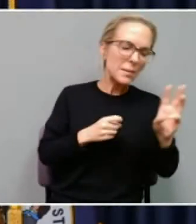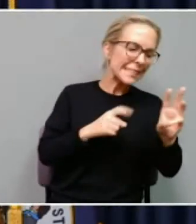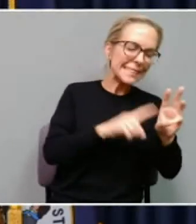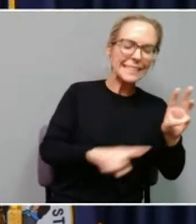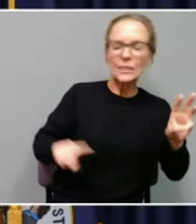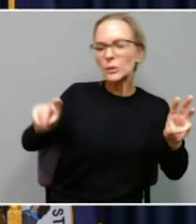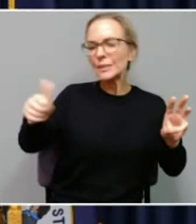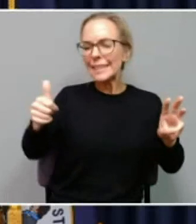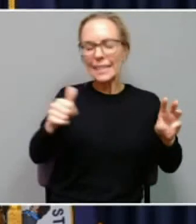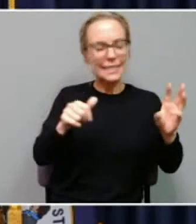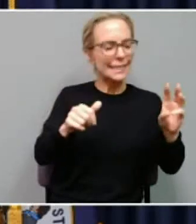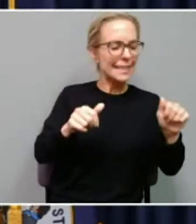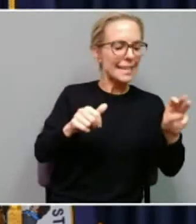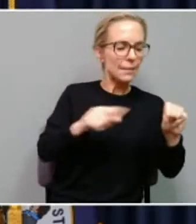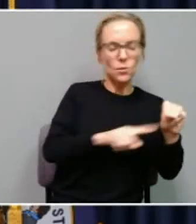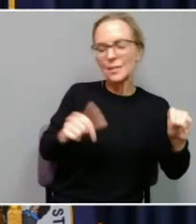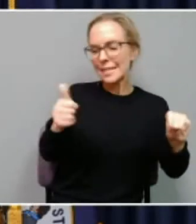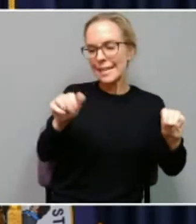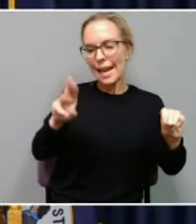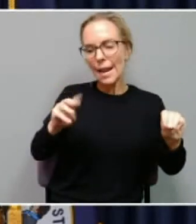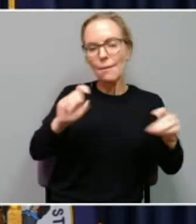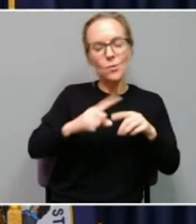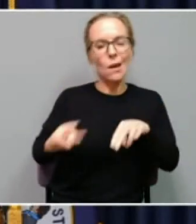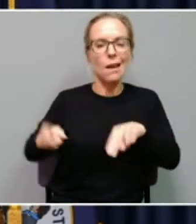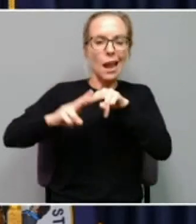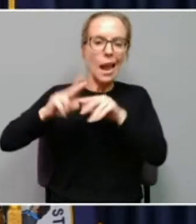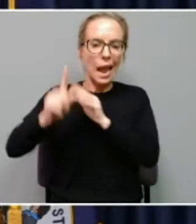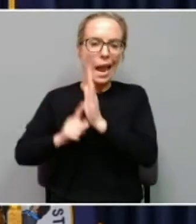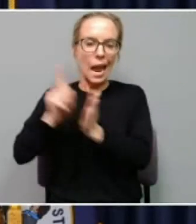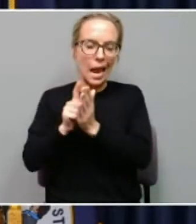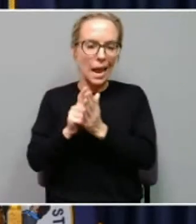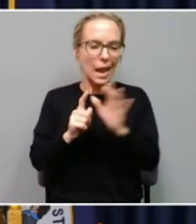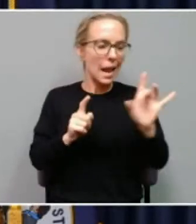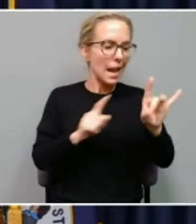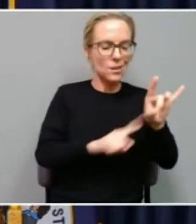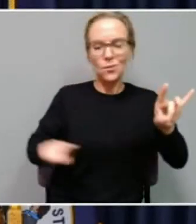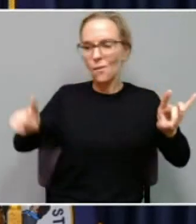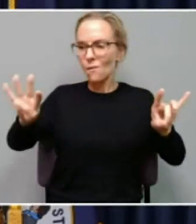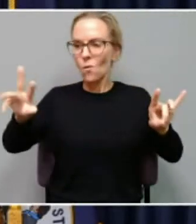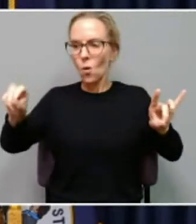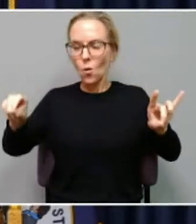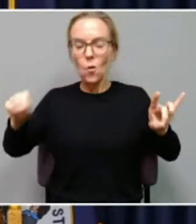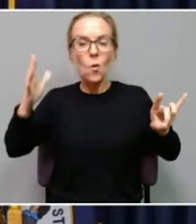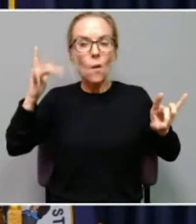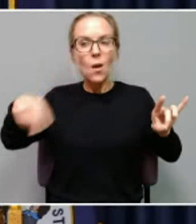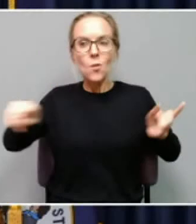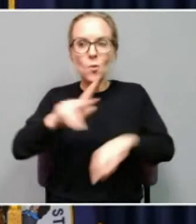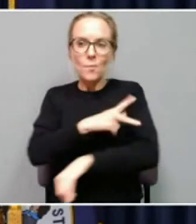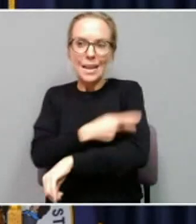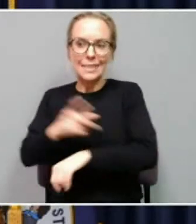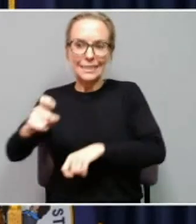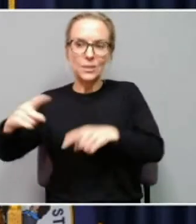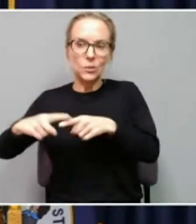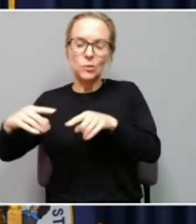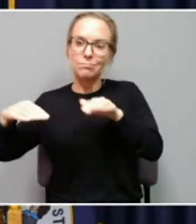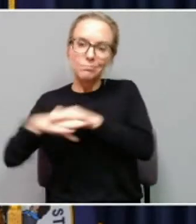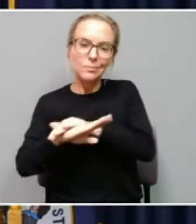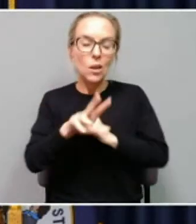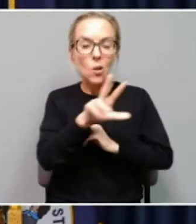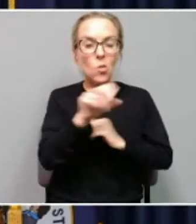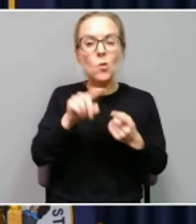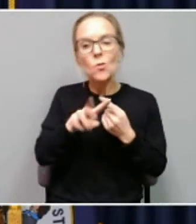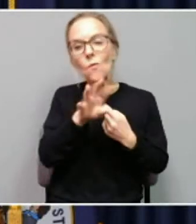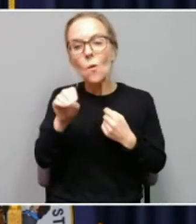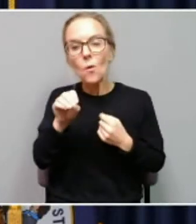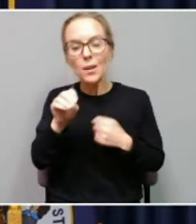.m., we've now expanded that from 8 to 4.30 to accommodate those patients. And we're seeing 30 to 40 of those patients a day,